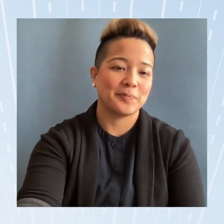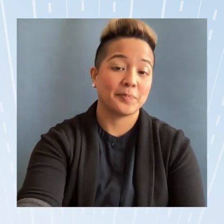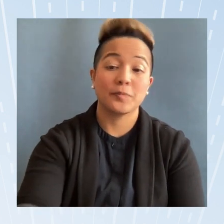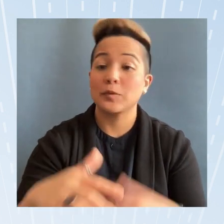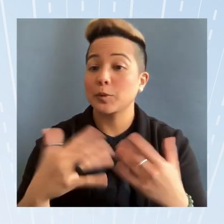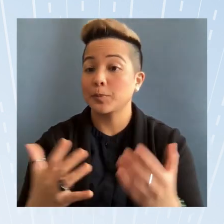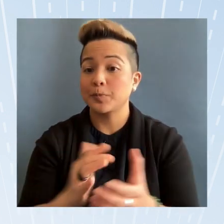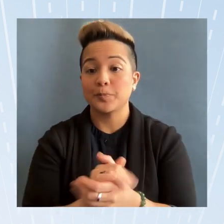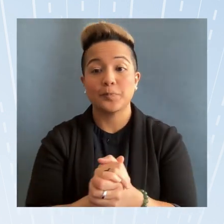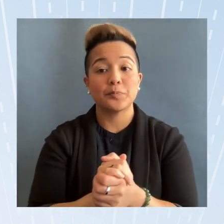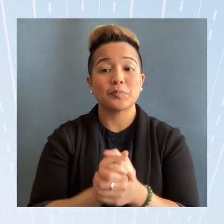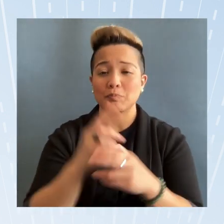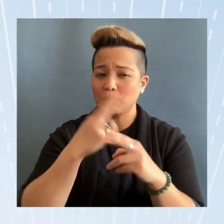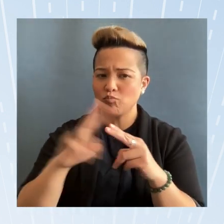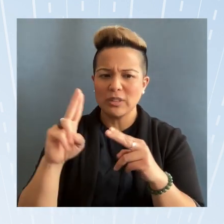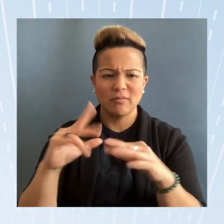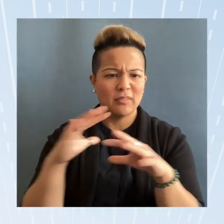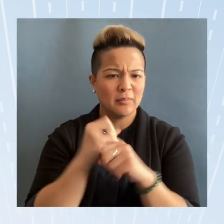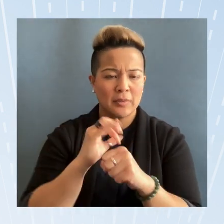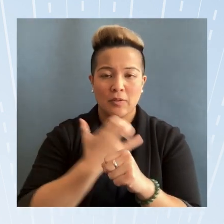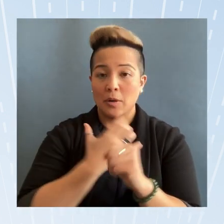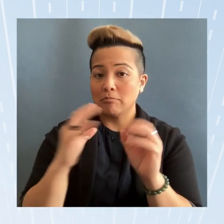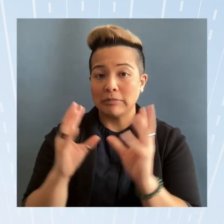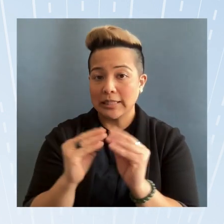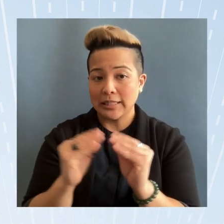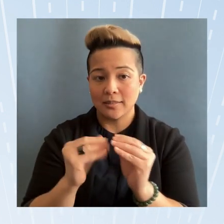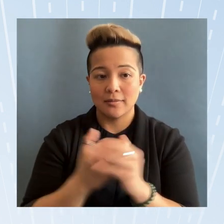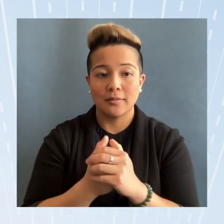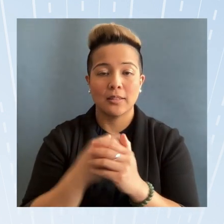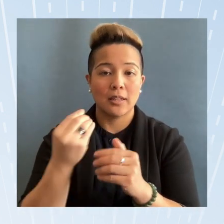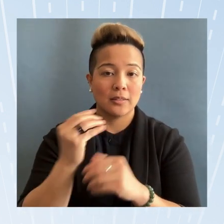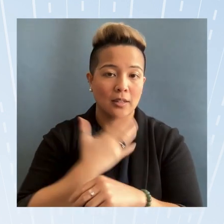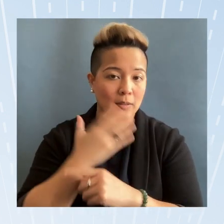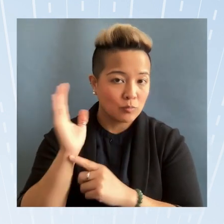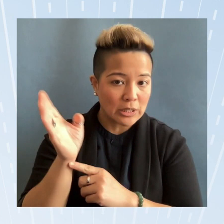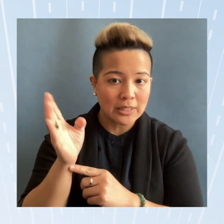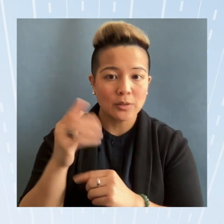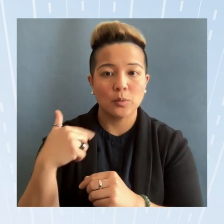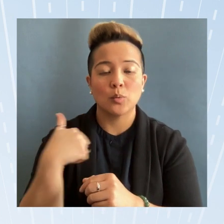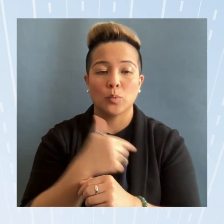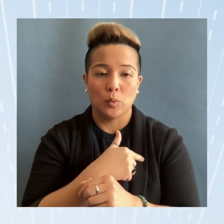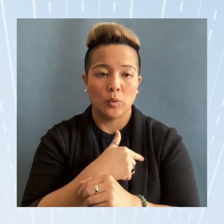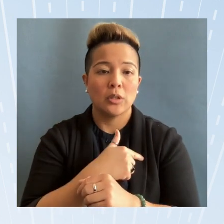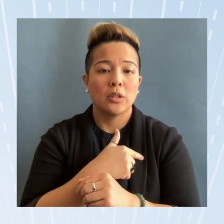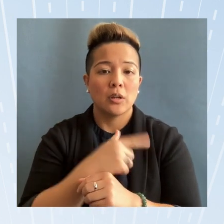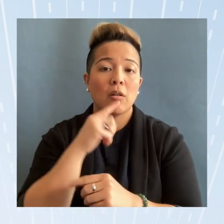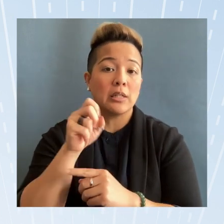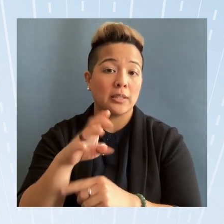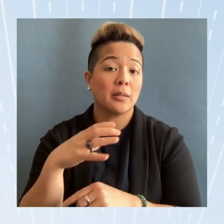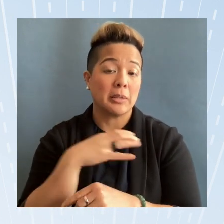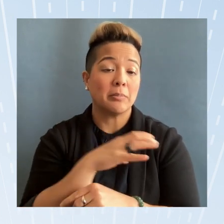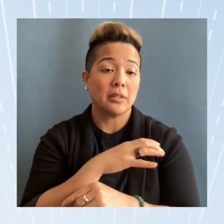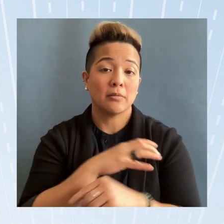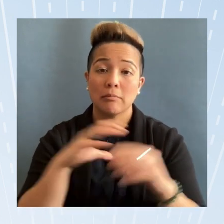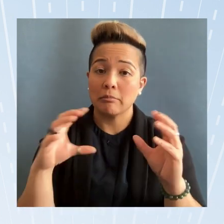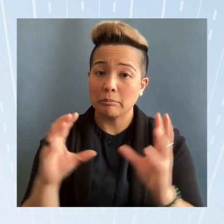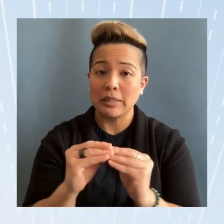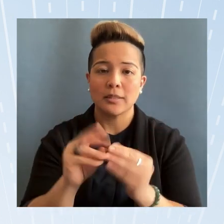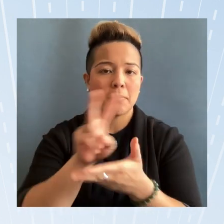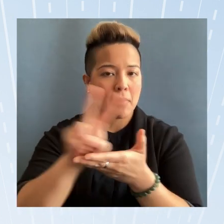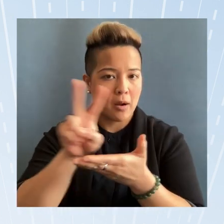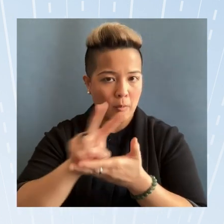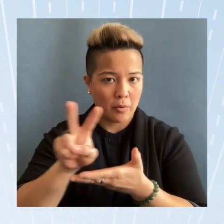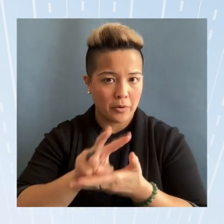a brief summary of our meetings and presentations we our subcommittee meets bi-weekly